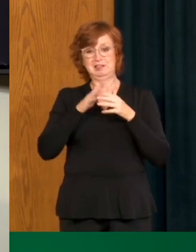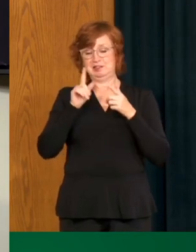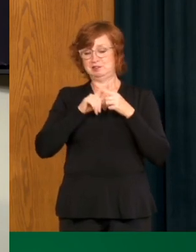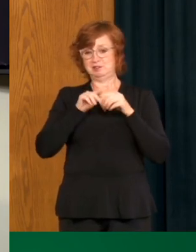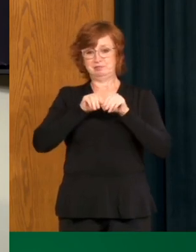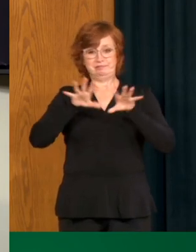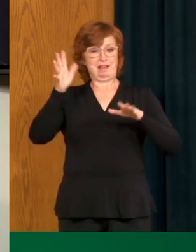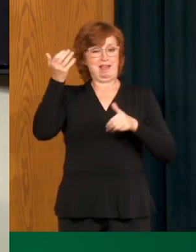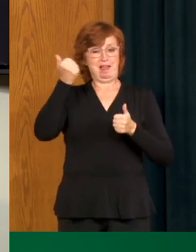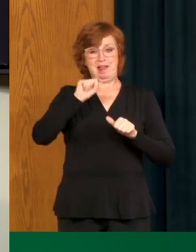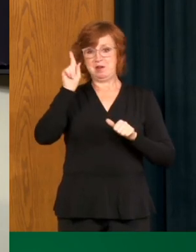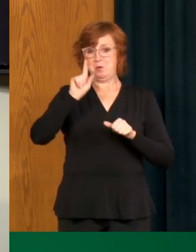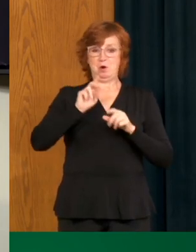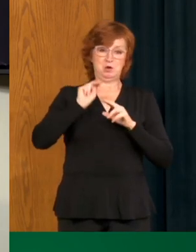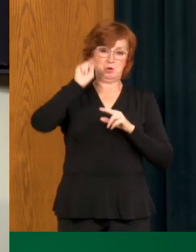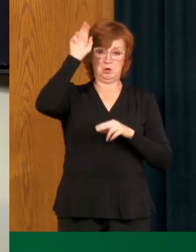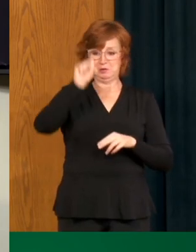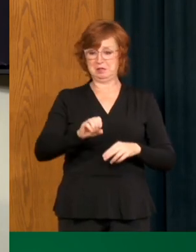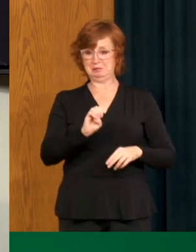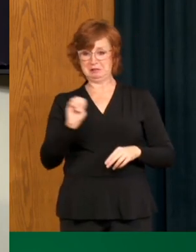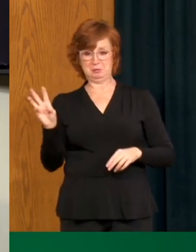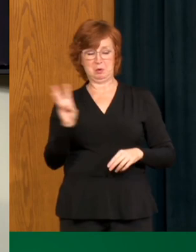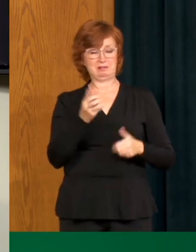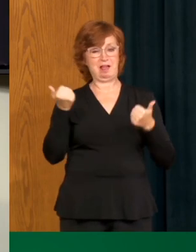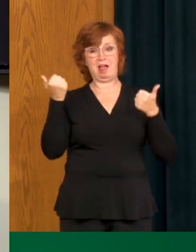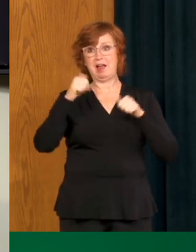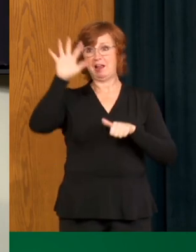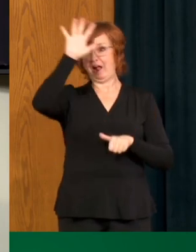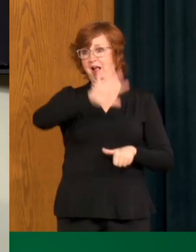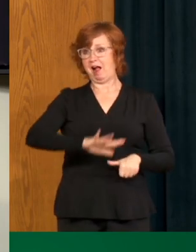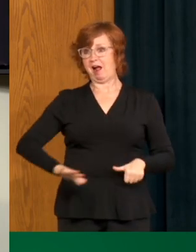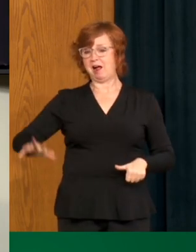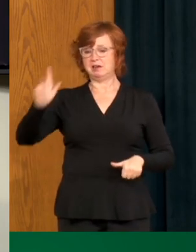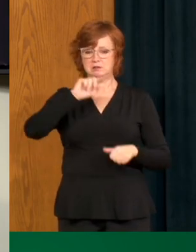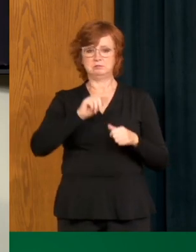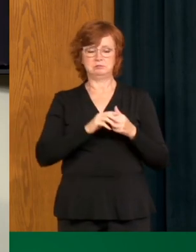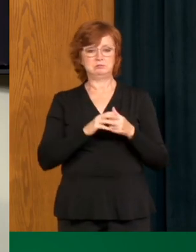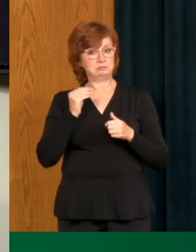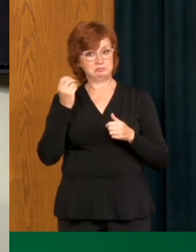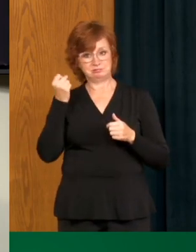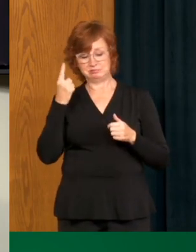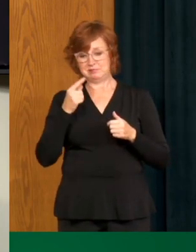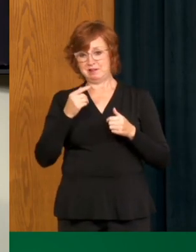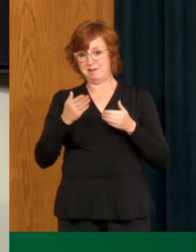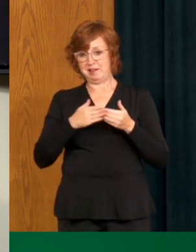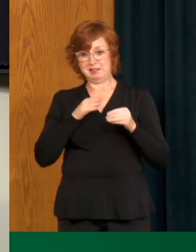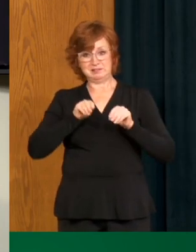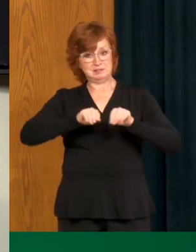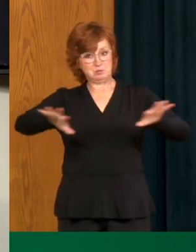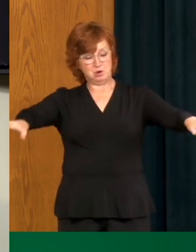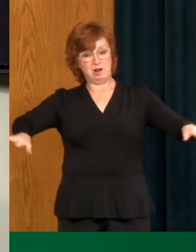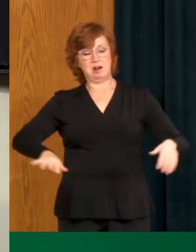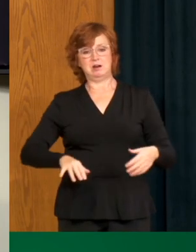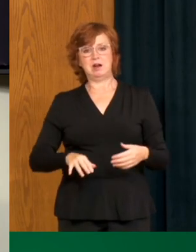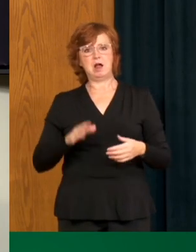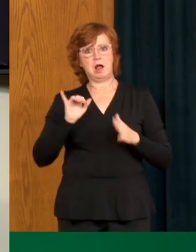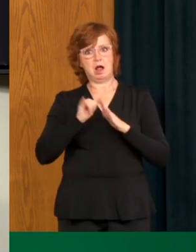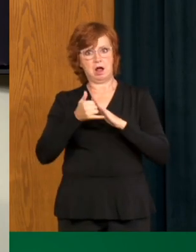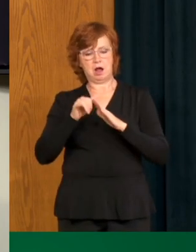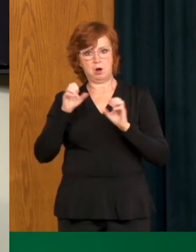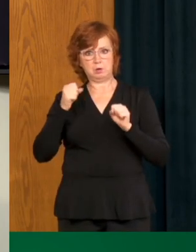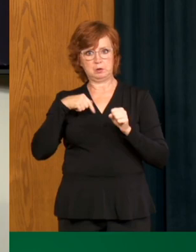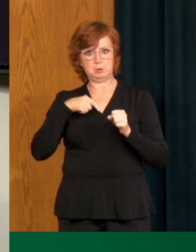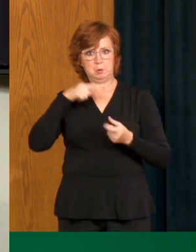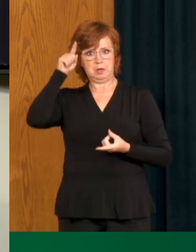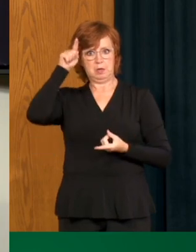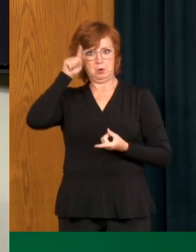aggressively and rapidly. And we can only flatten the curve if all of us do our part. Most of us are doing